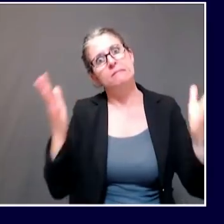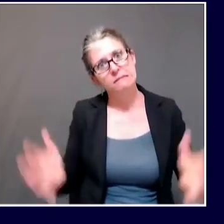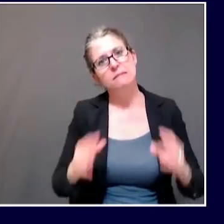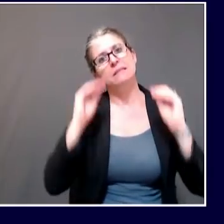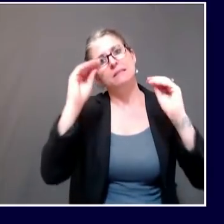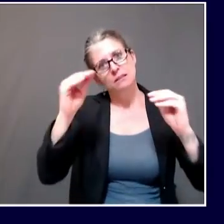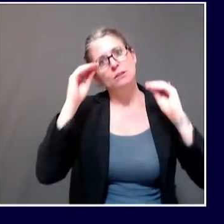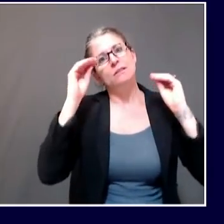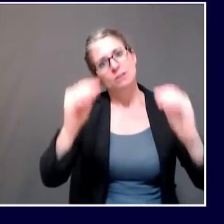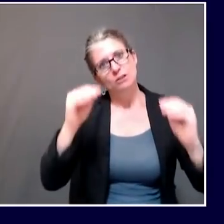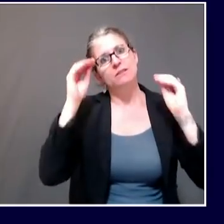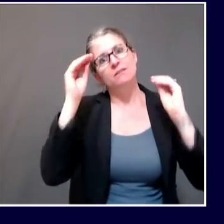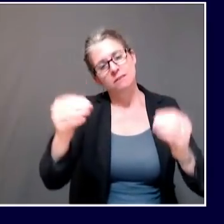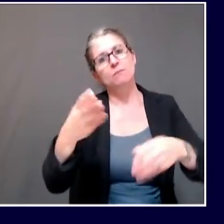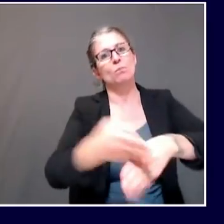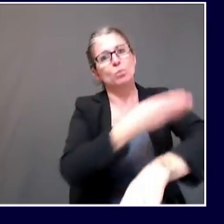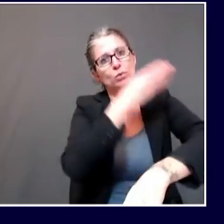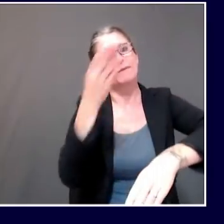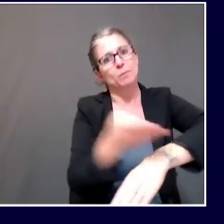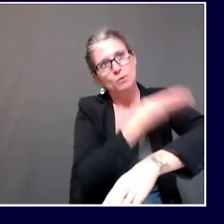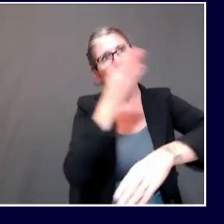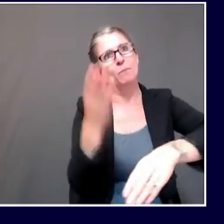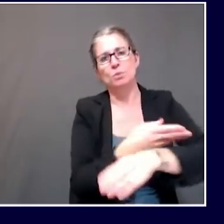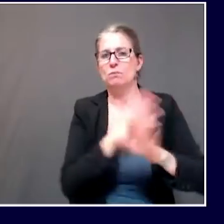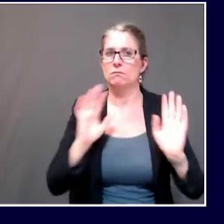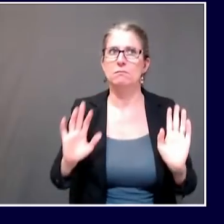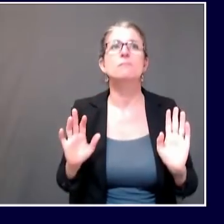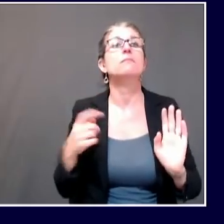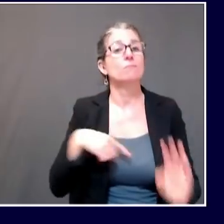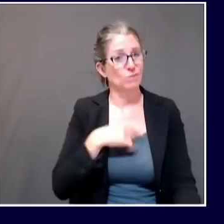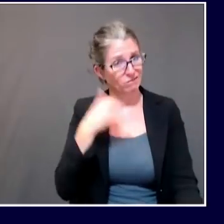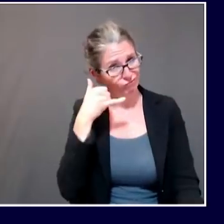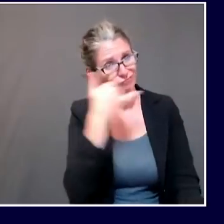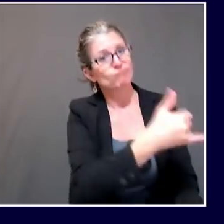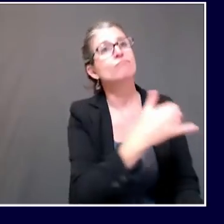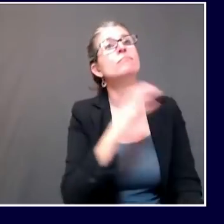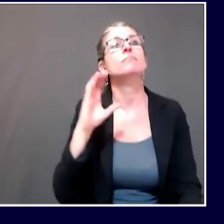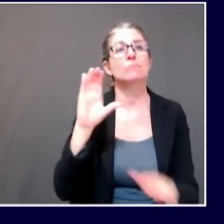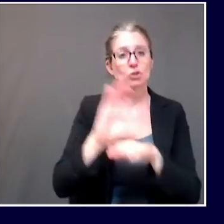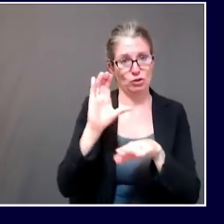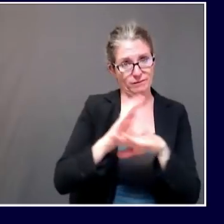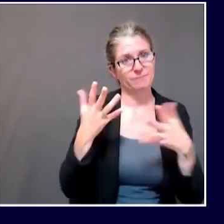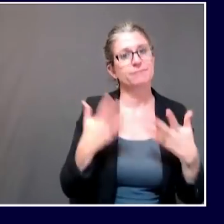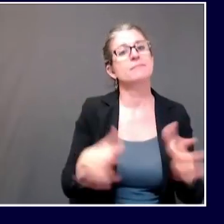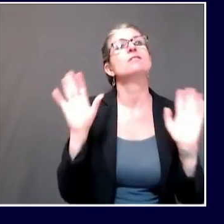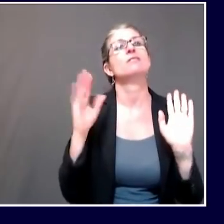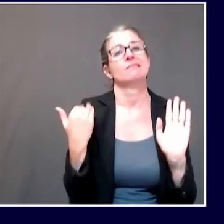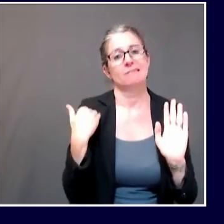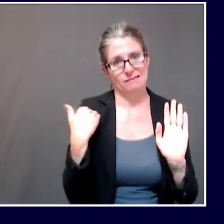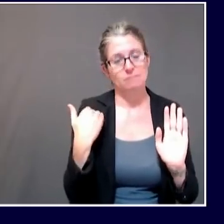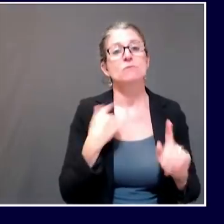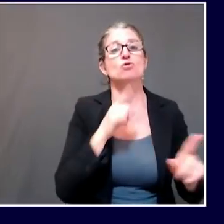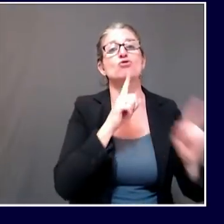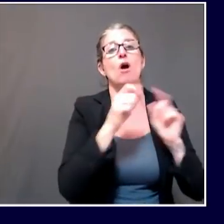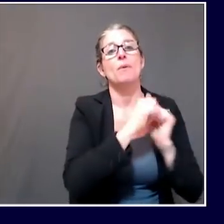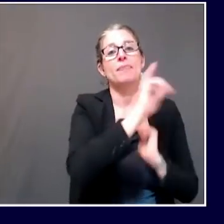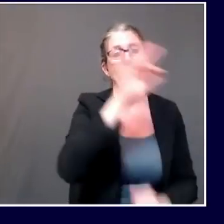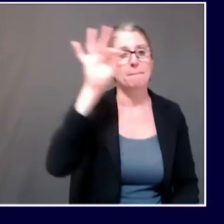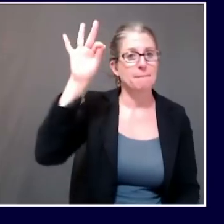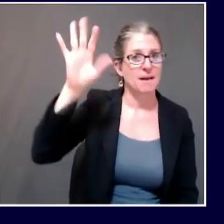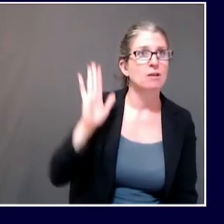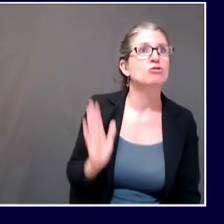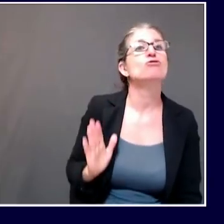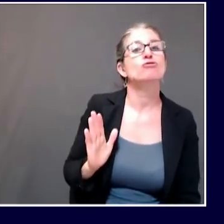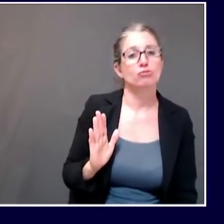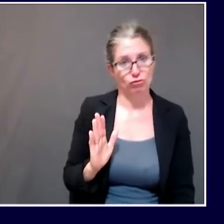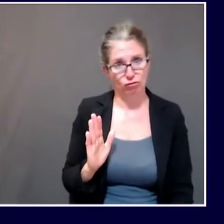with, with the pastor at the, of the church on Friday afternoon, again, made sure we understood all the facts, ask if